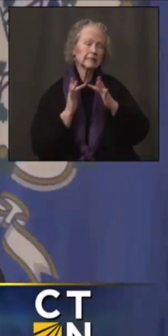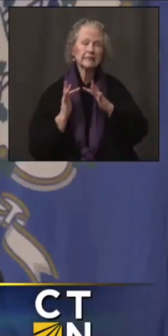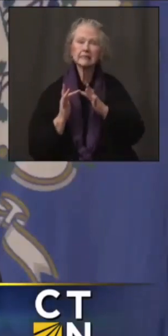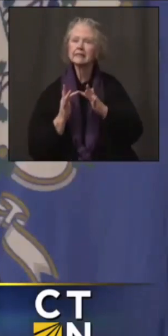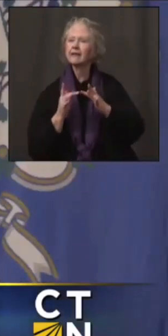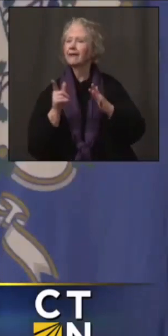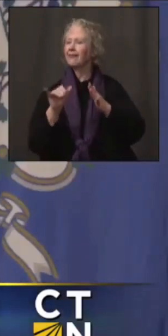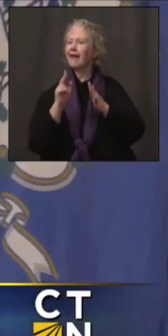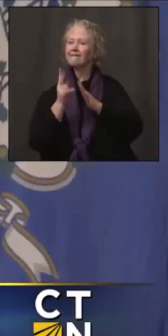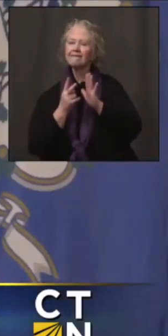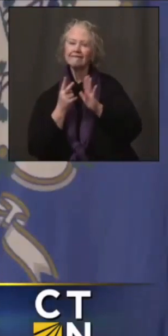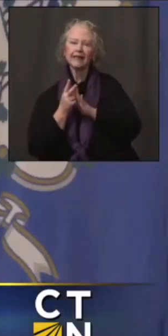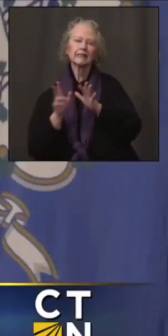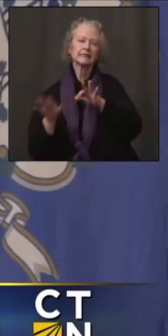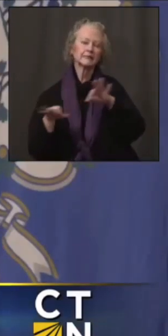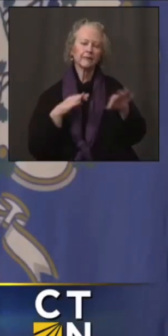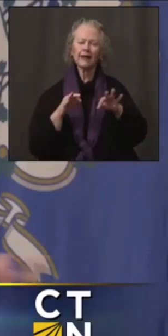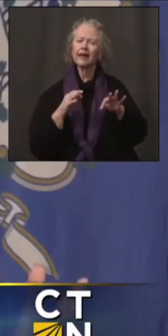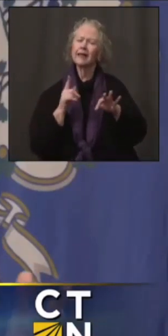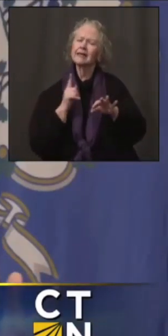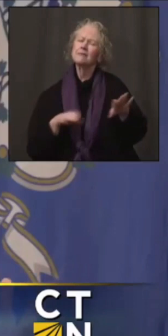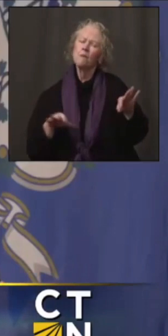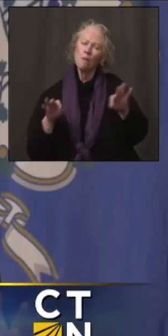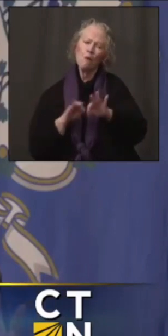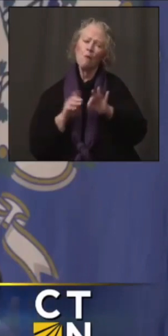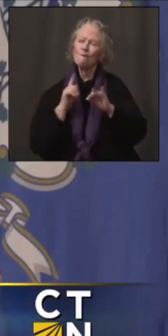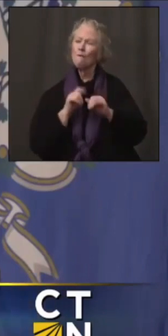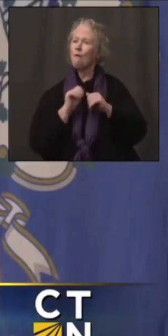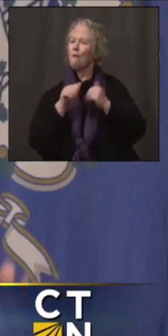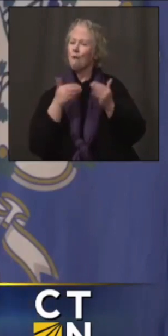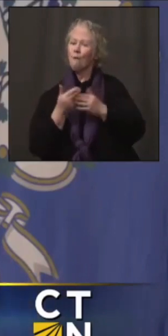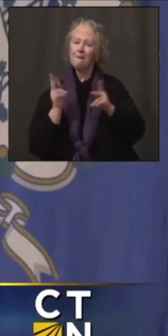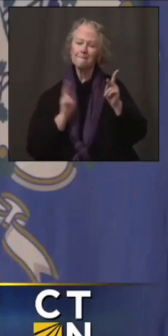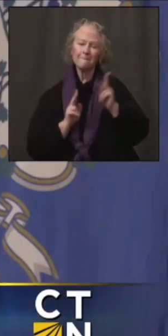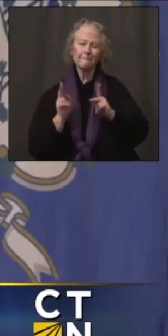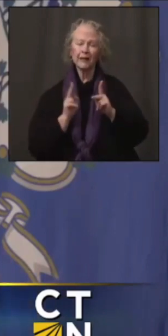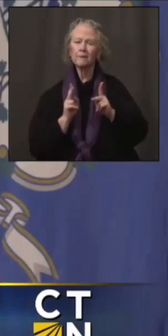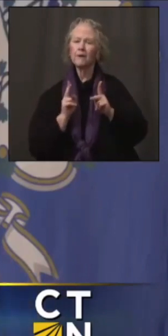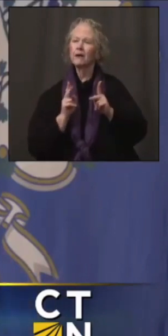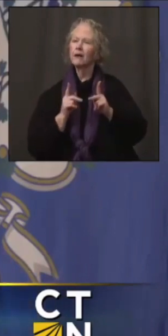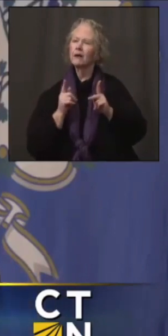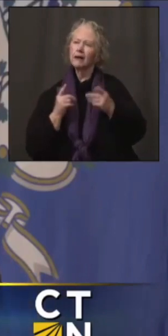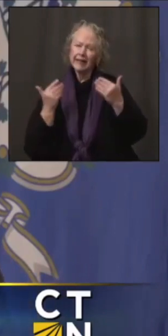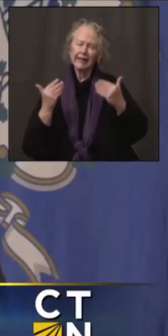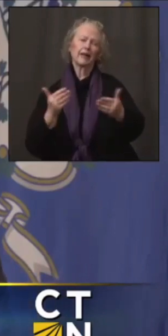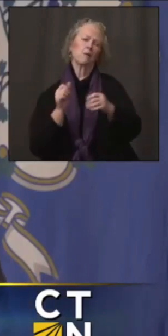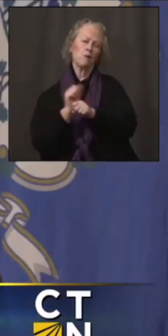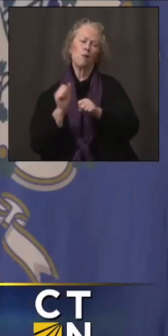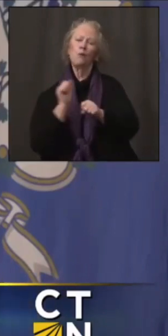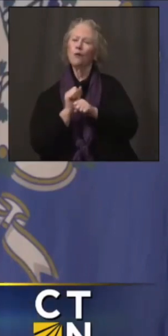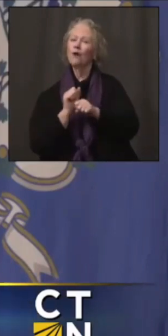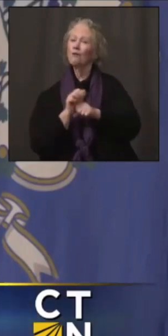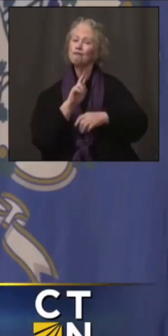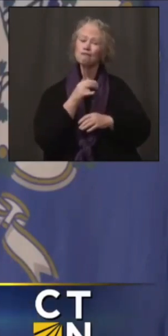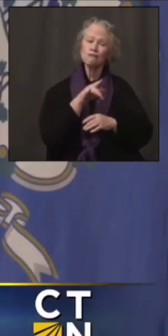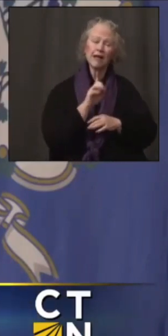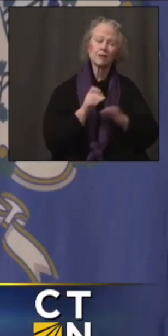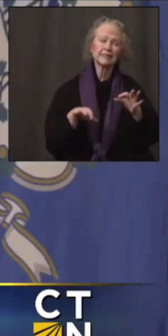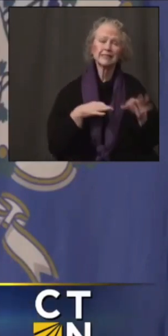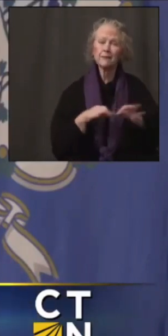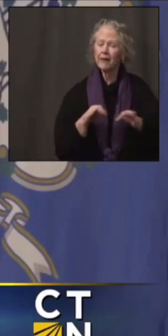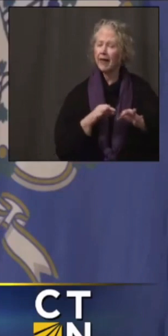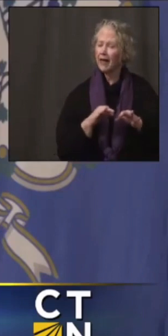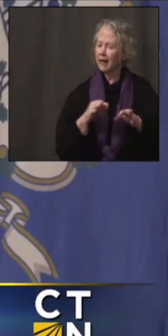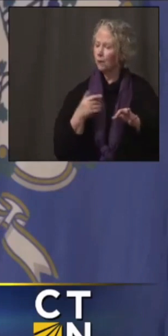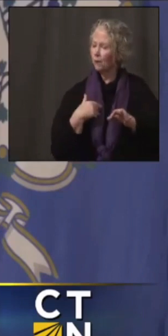uh, video telling people why it's important for you and your fellow workers so you're able to keep working. You heard Reggie talk about how